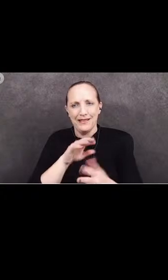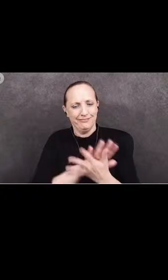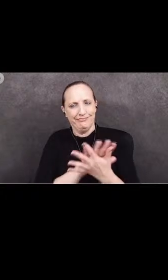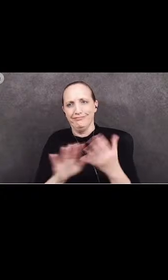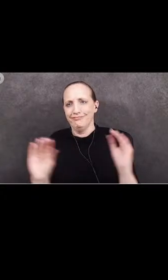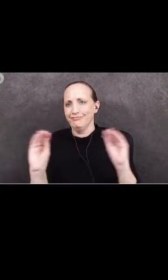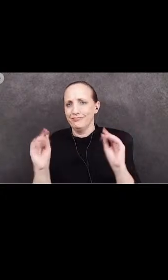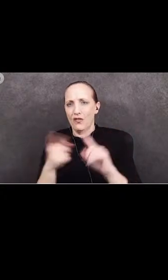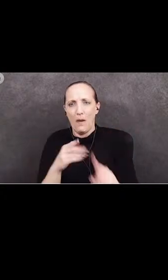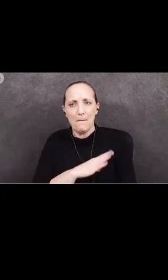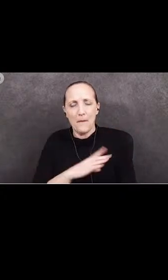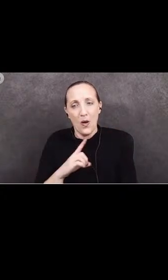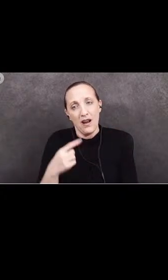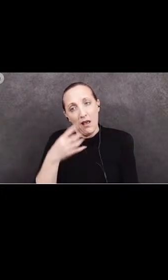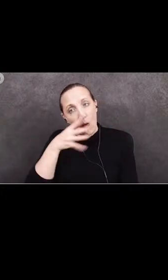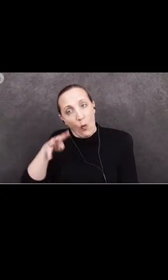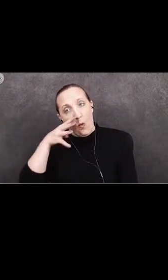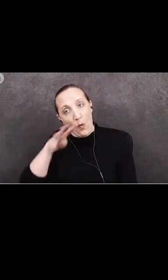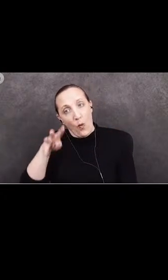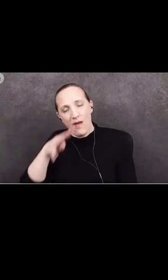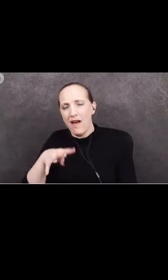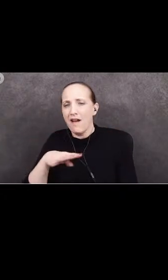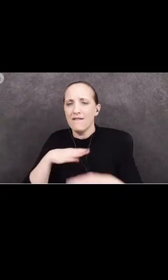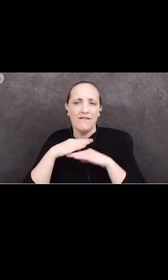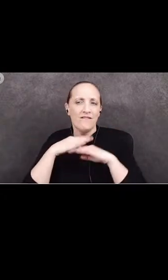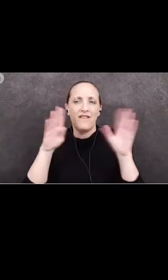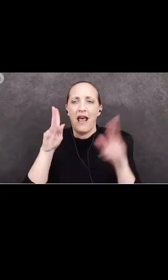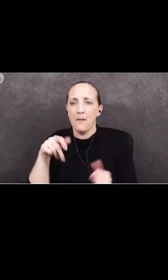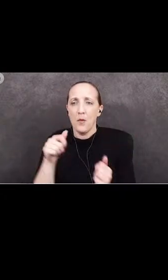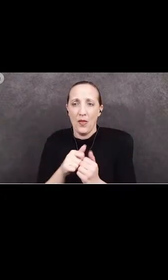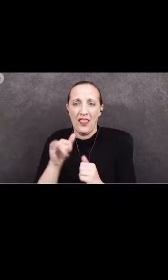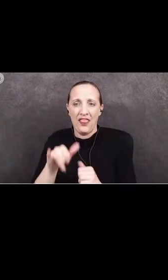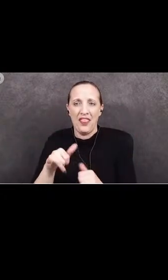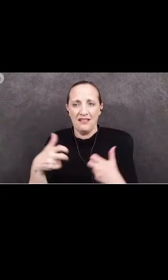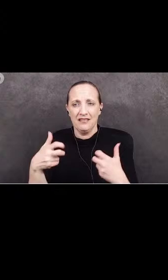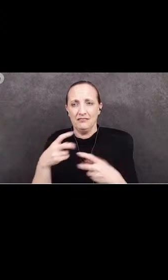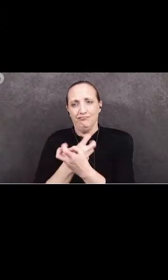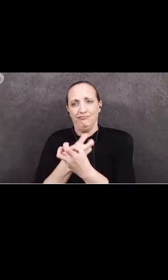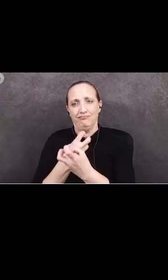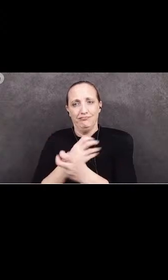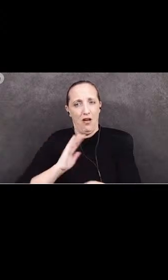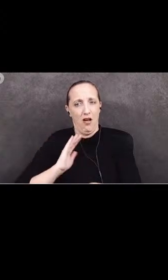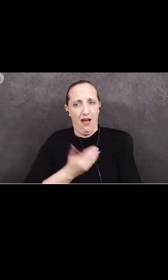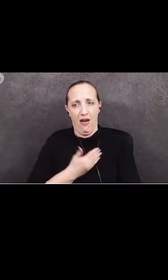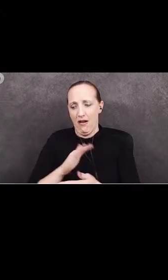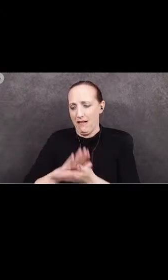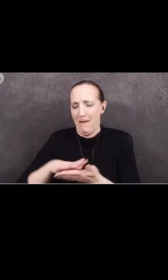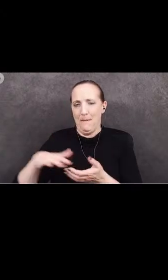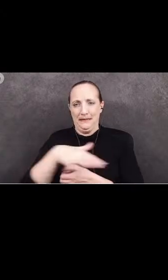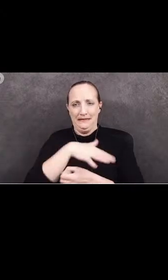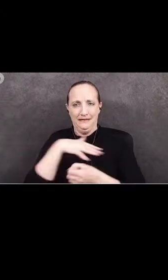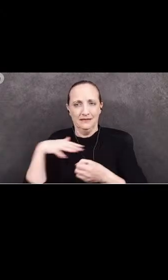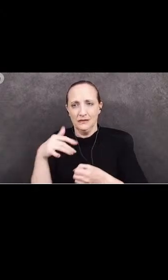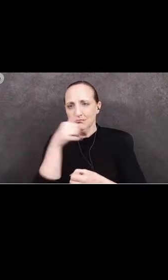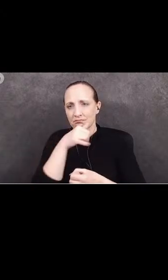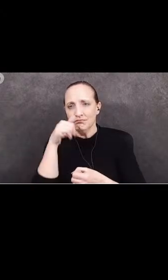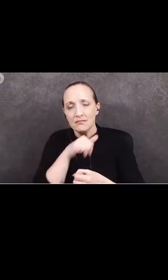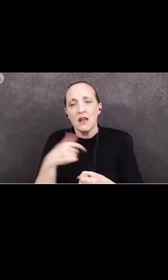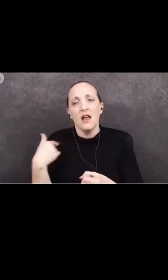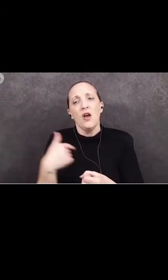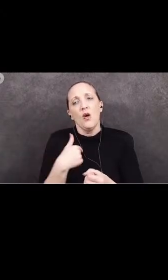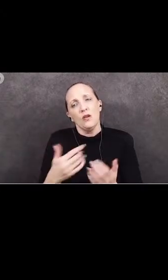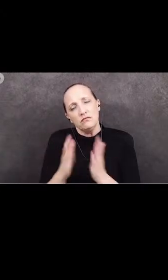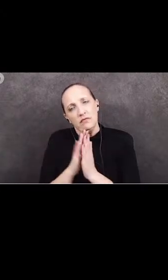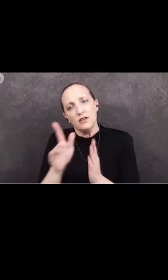We are being ignored and we are fed up with the toxicity of our campus. We have asked that you please reconsider Dr. Strick-Worda's involuntary resignation